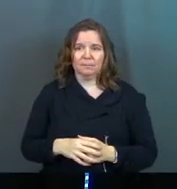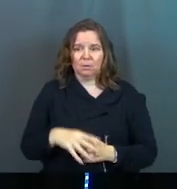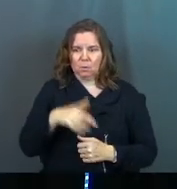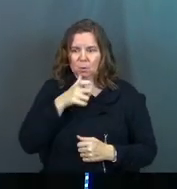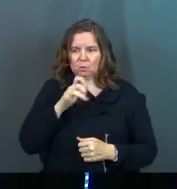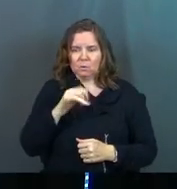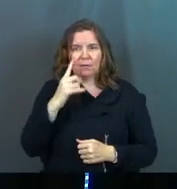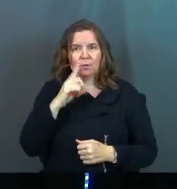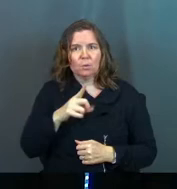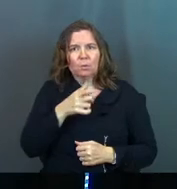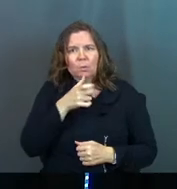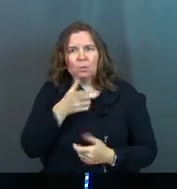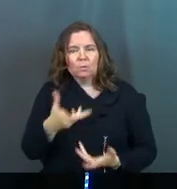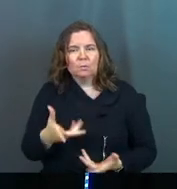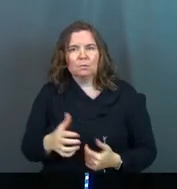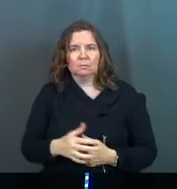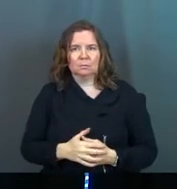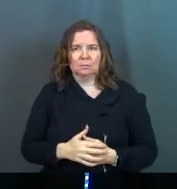Who's going to do that for you?